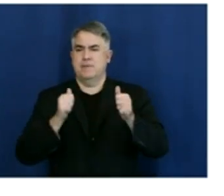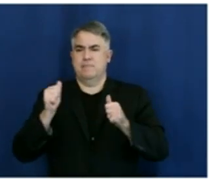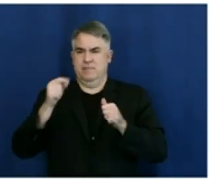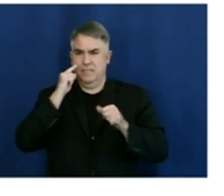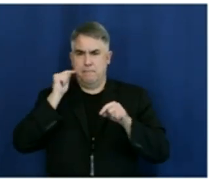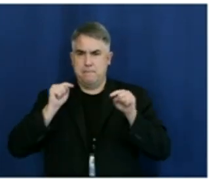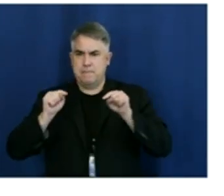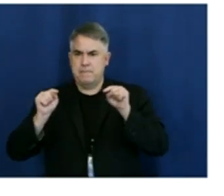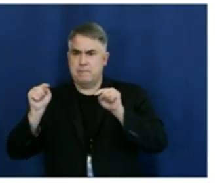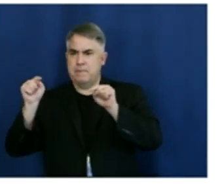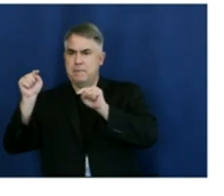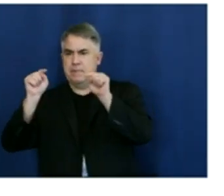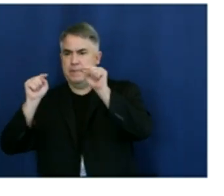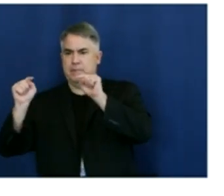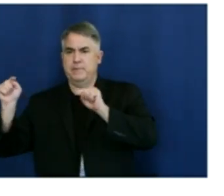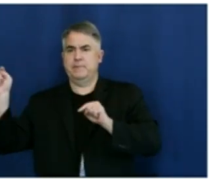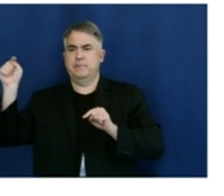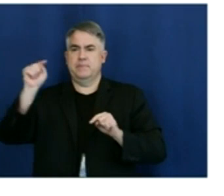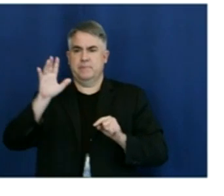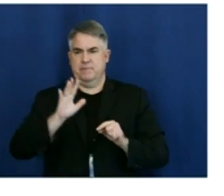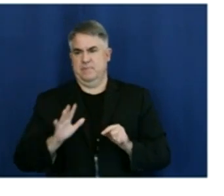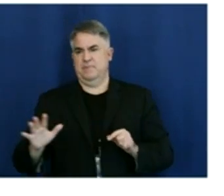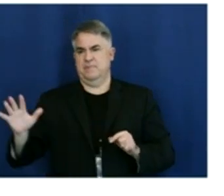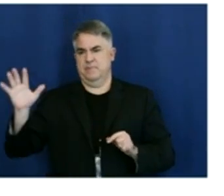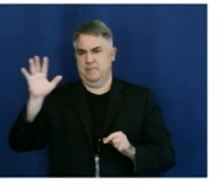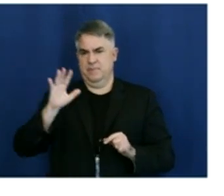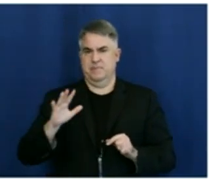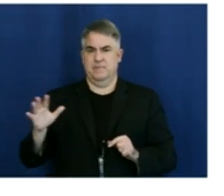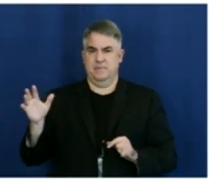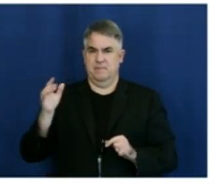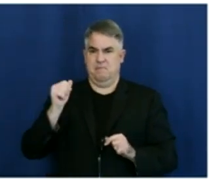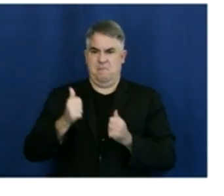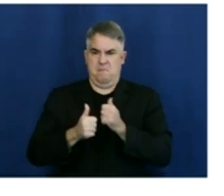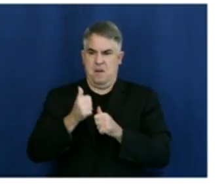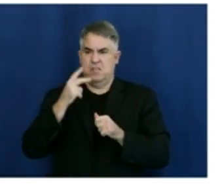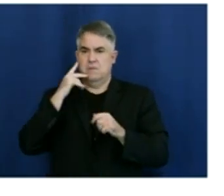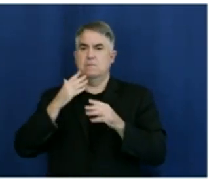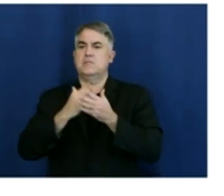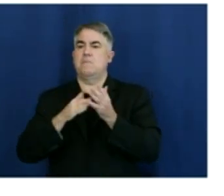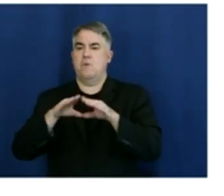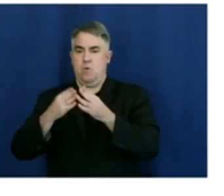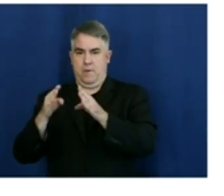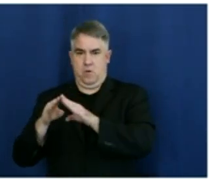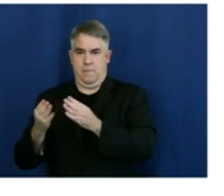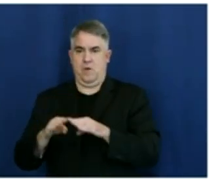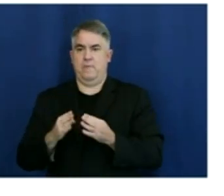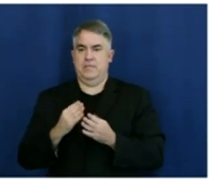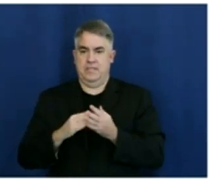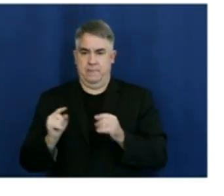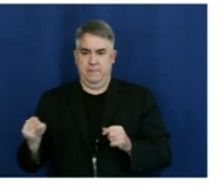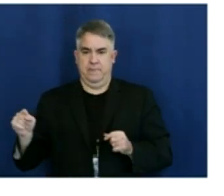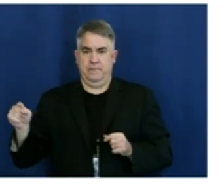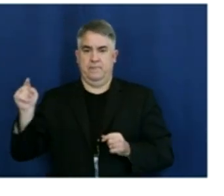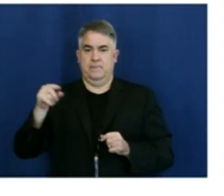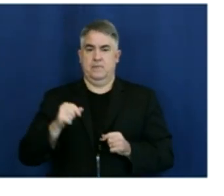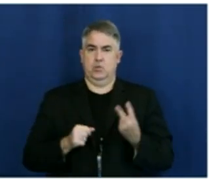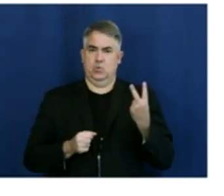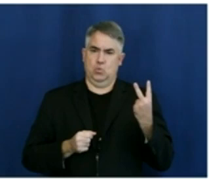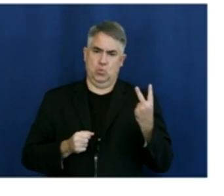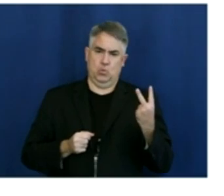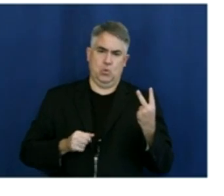most all of them now we have opened up a considerable number. We have two of them that are future ones that are coming.